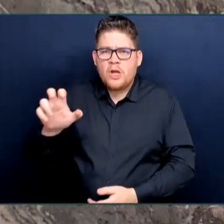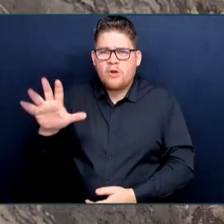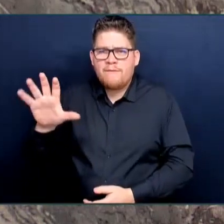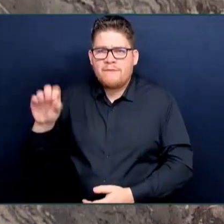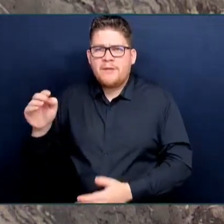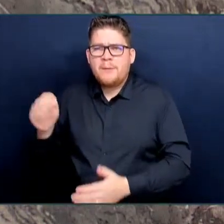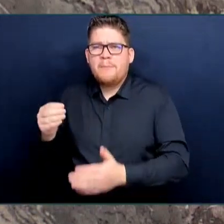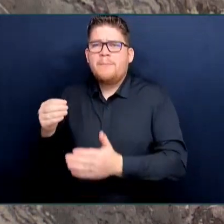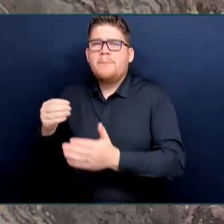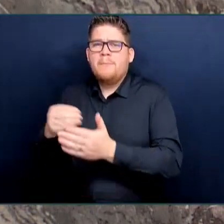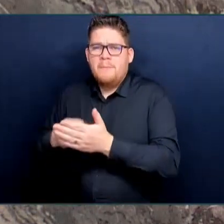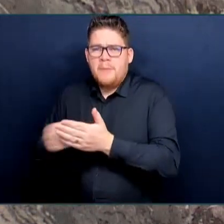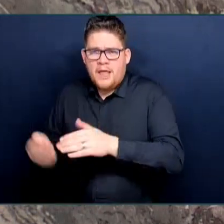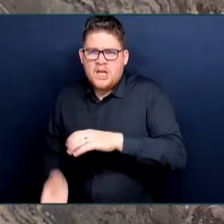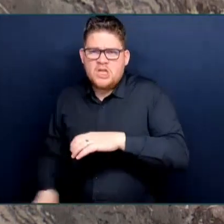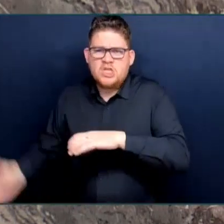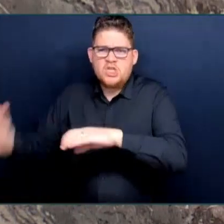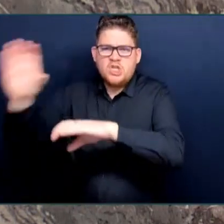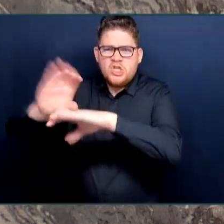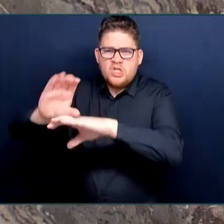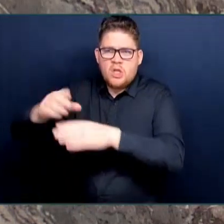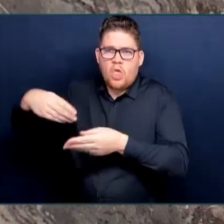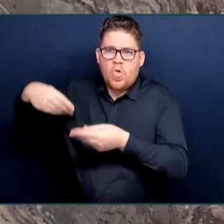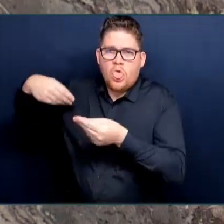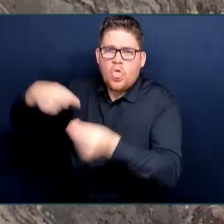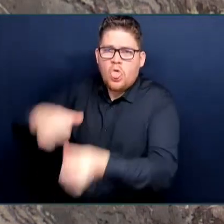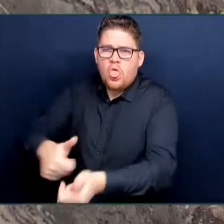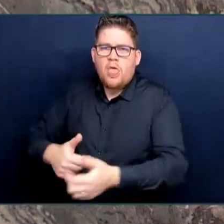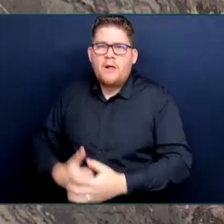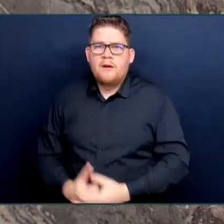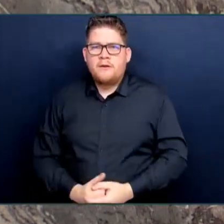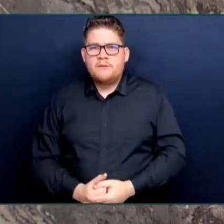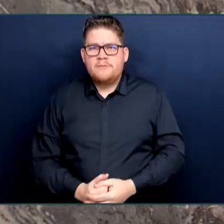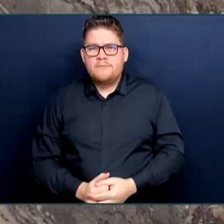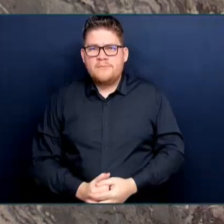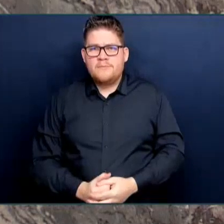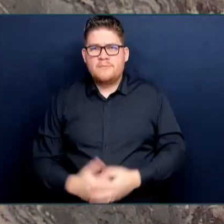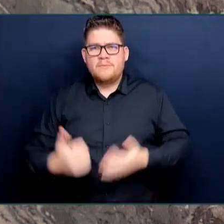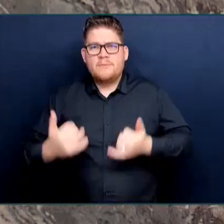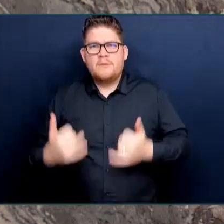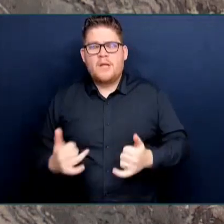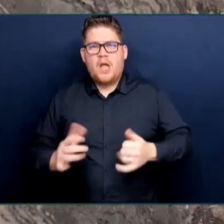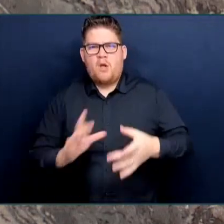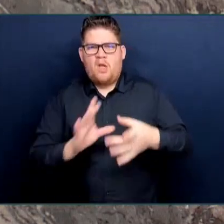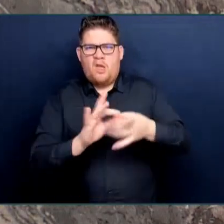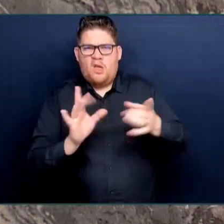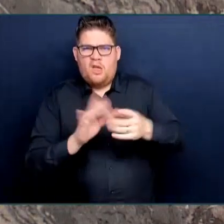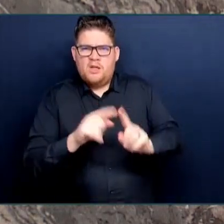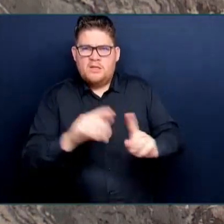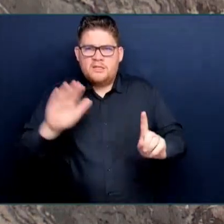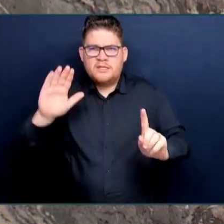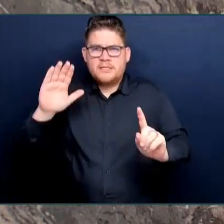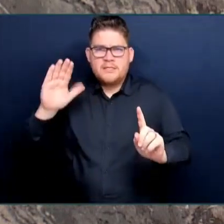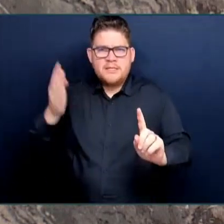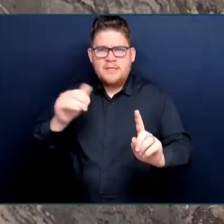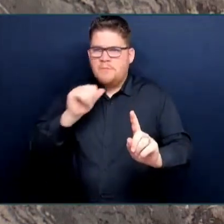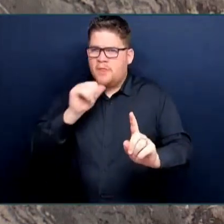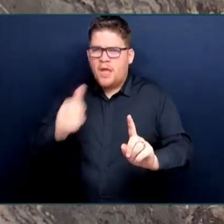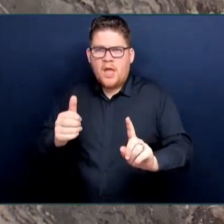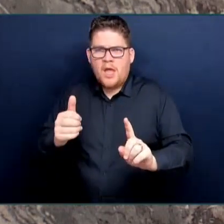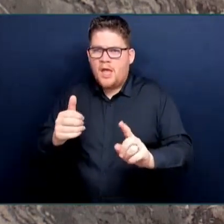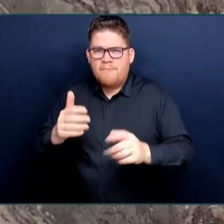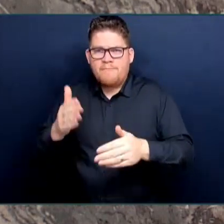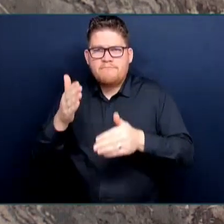NDP express only a half-truth with respect to the current proposed cost on the Royal BC Museum's warehousing